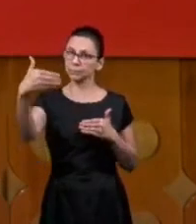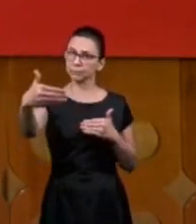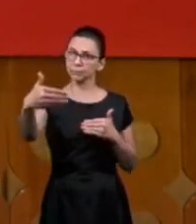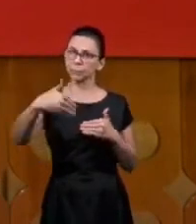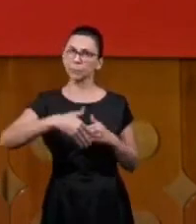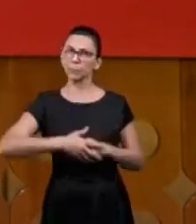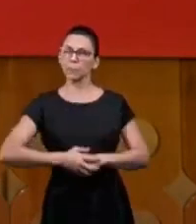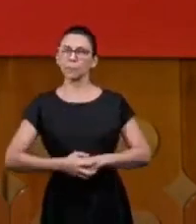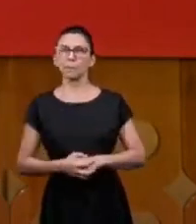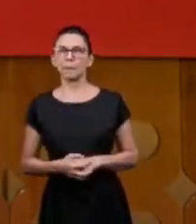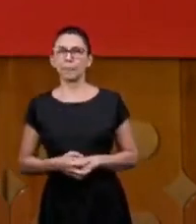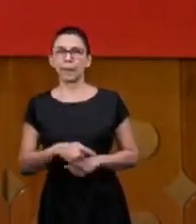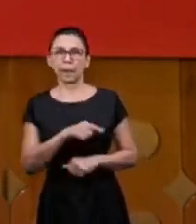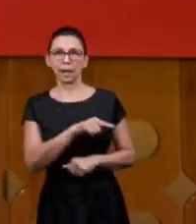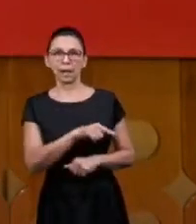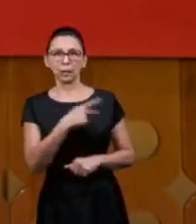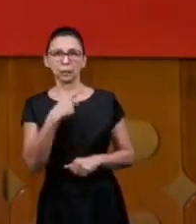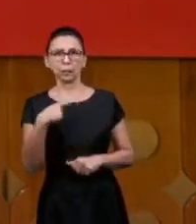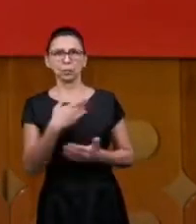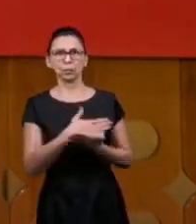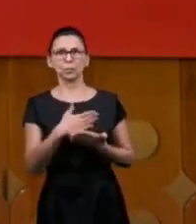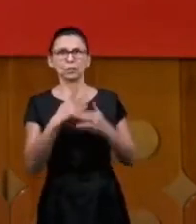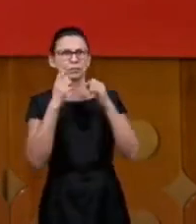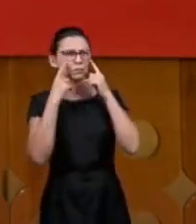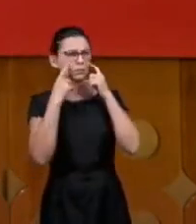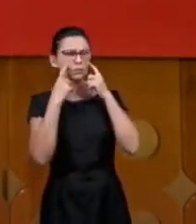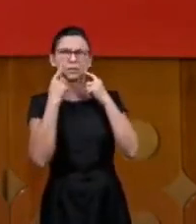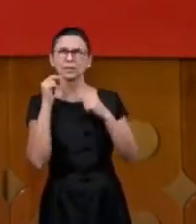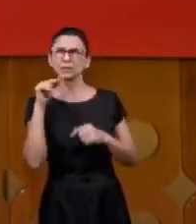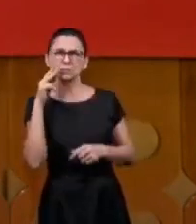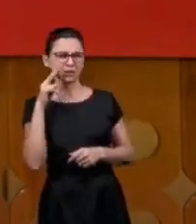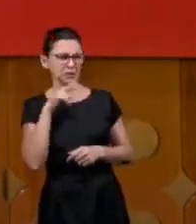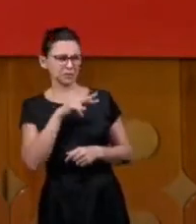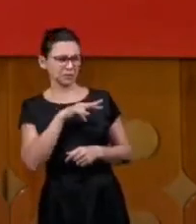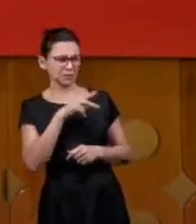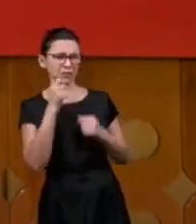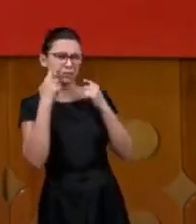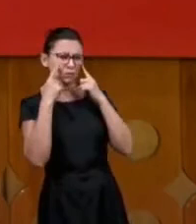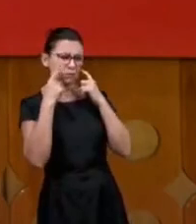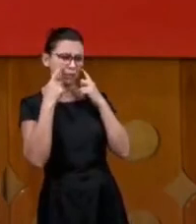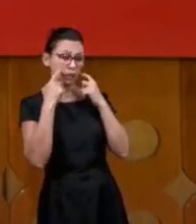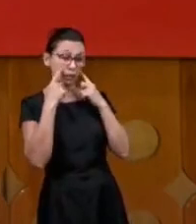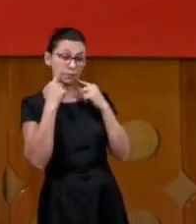he started to cry and I didn't see him cry that way